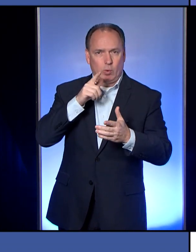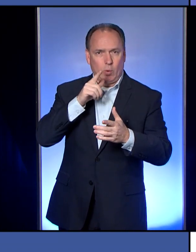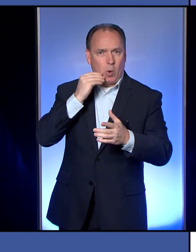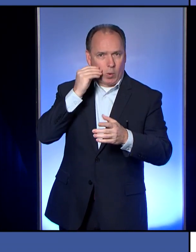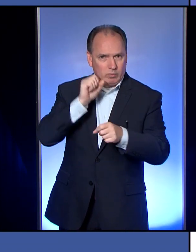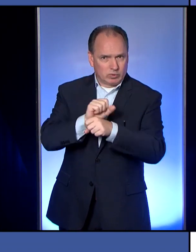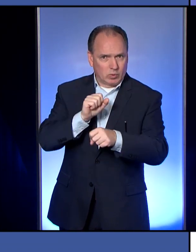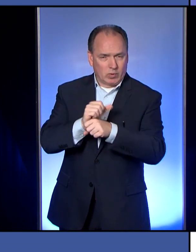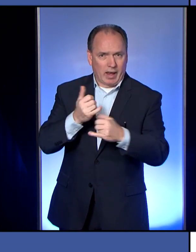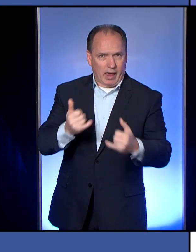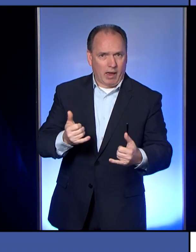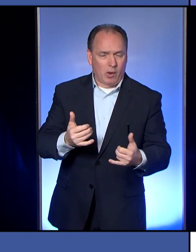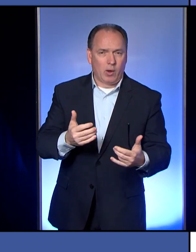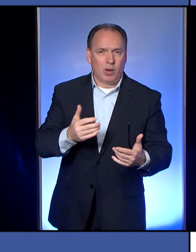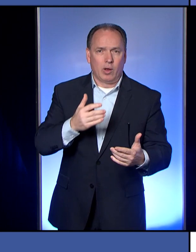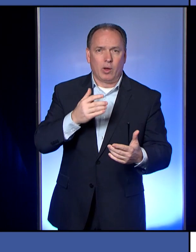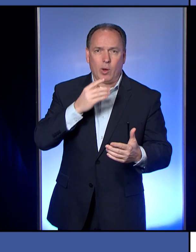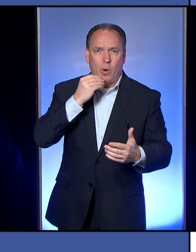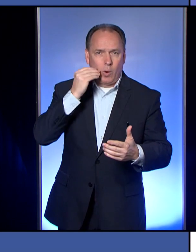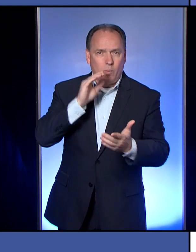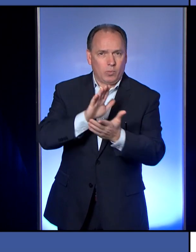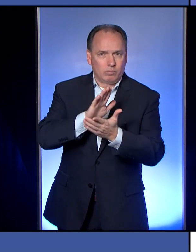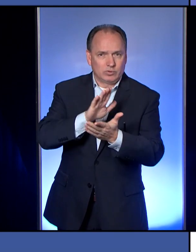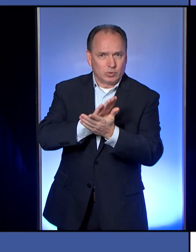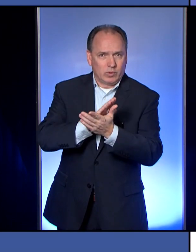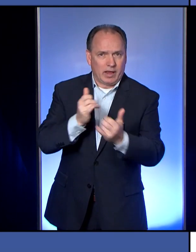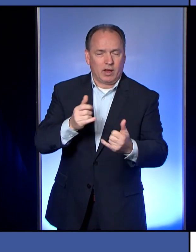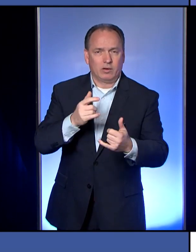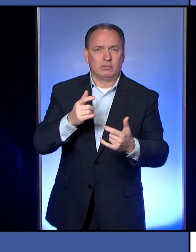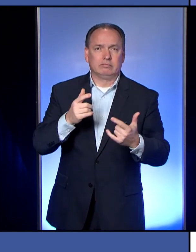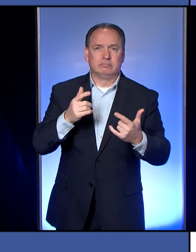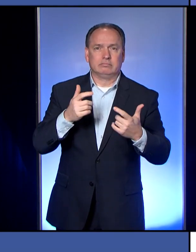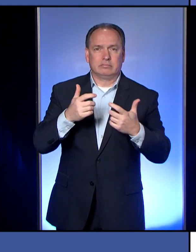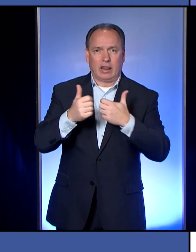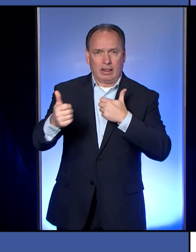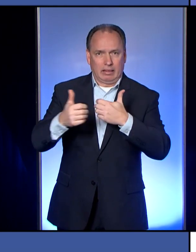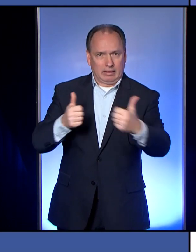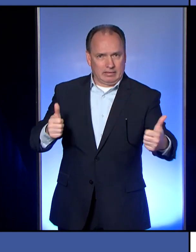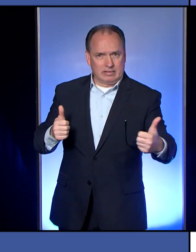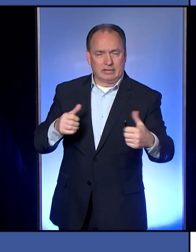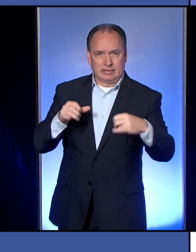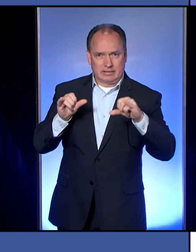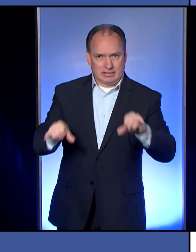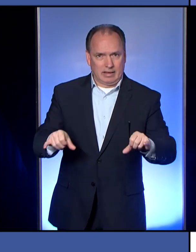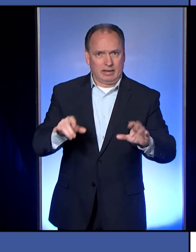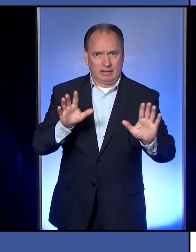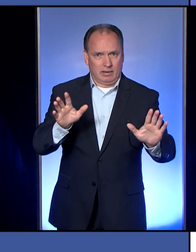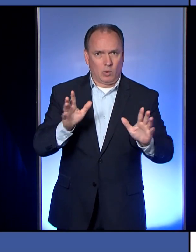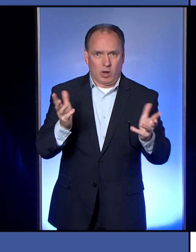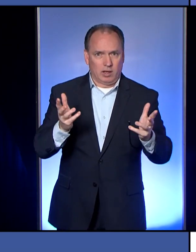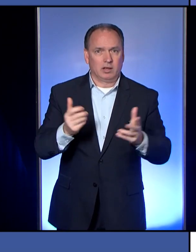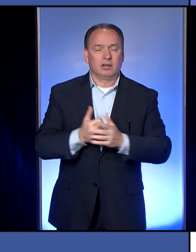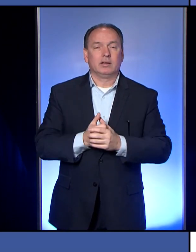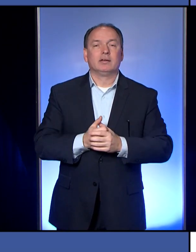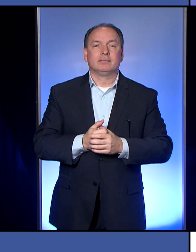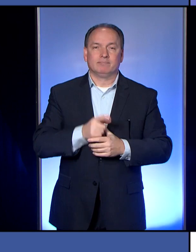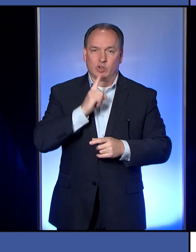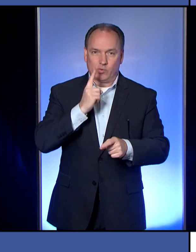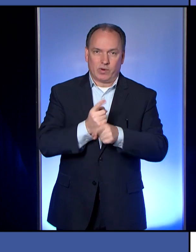then who will be making sure they're at least staying six feet apart from each other? Well, you're right, that's going to be a challenge.